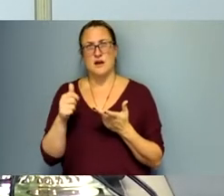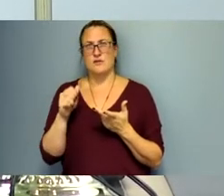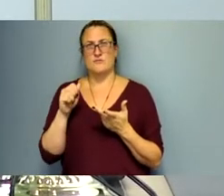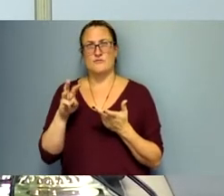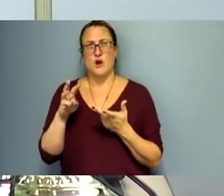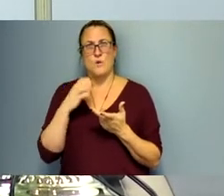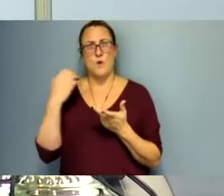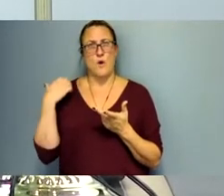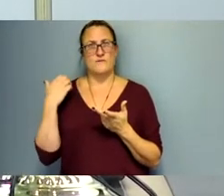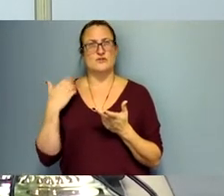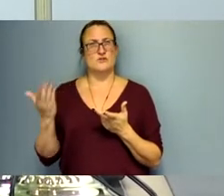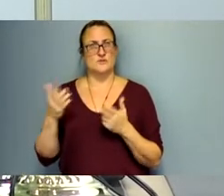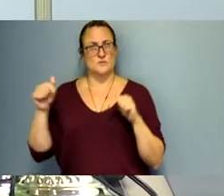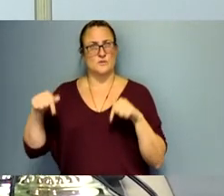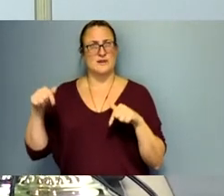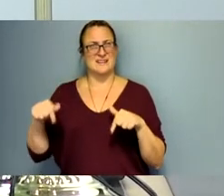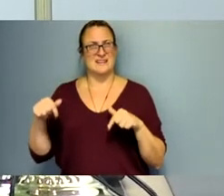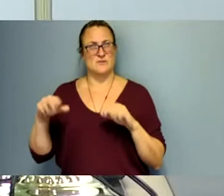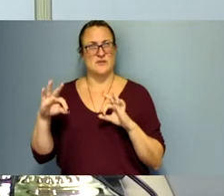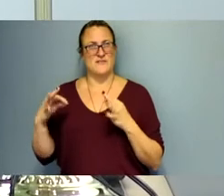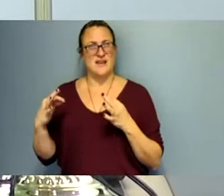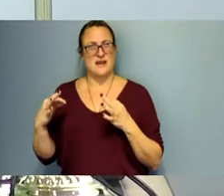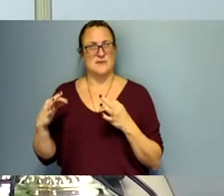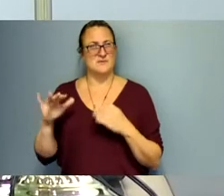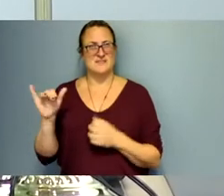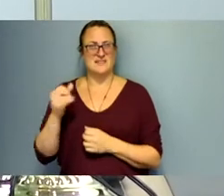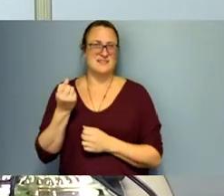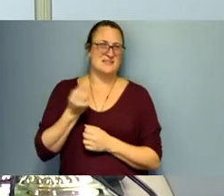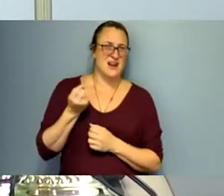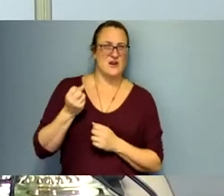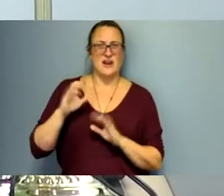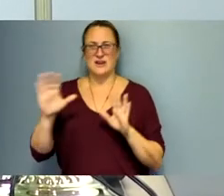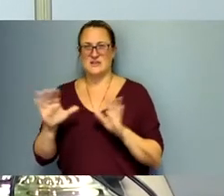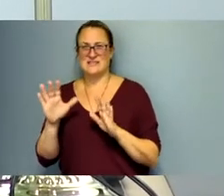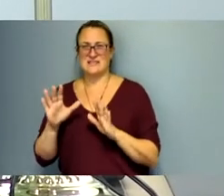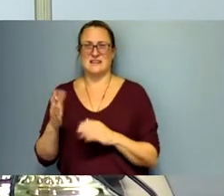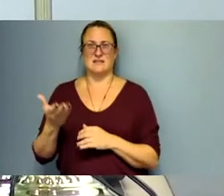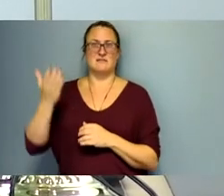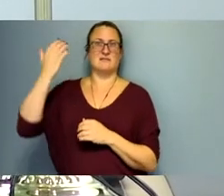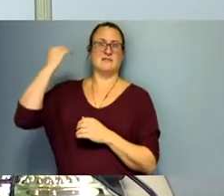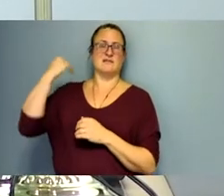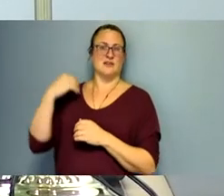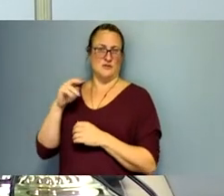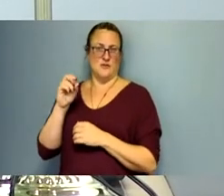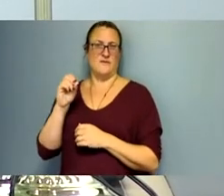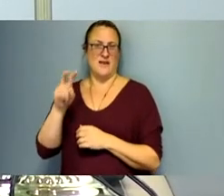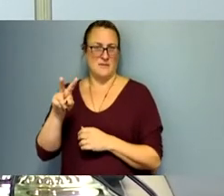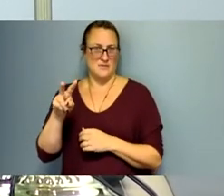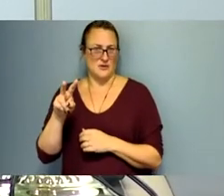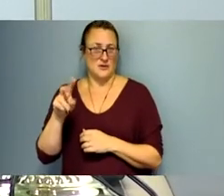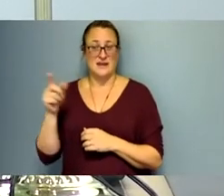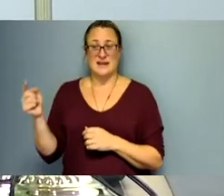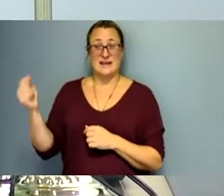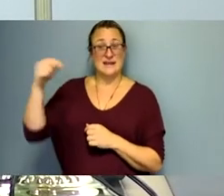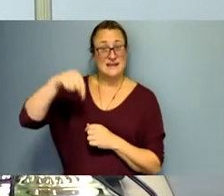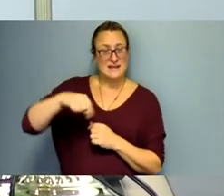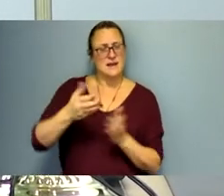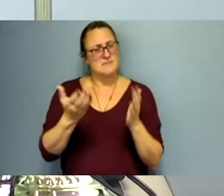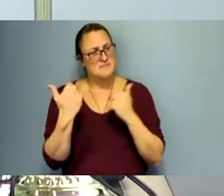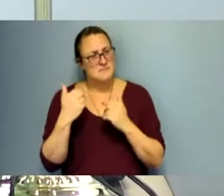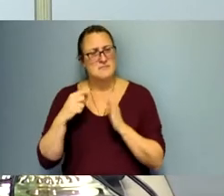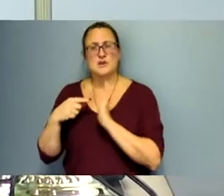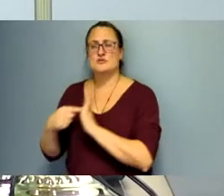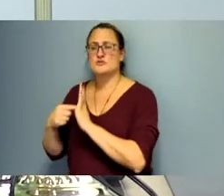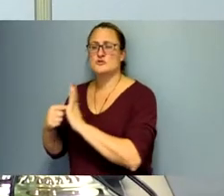with their families uh it was like a i think a saturday or sunday in november that he you know came in and just kind of showed us around the building